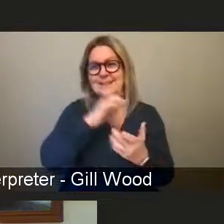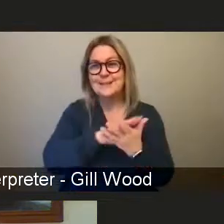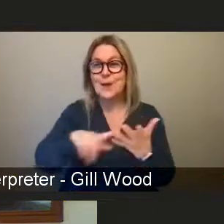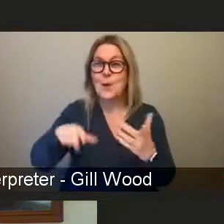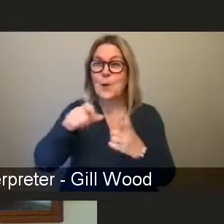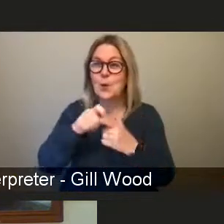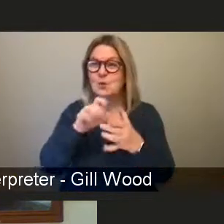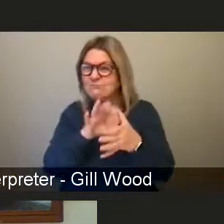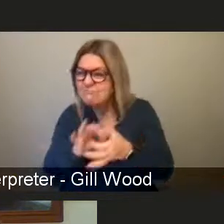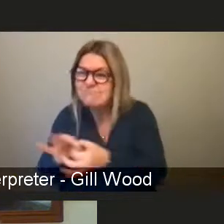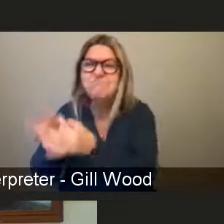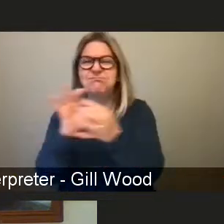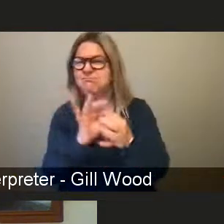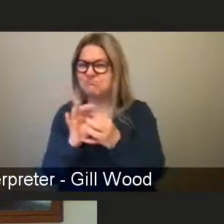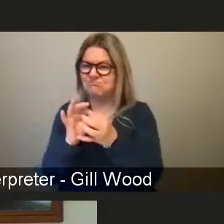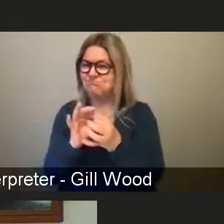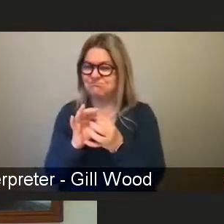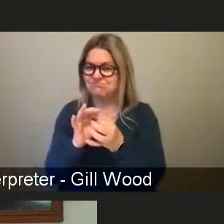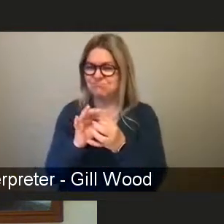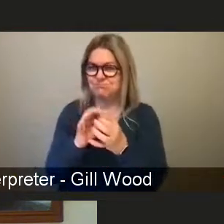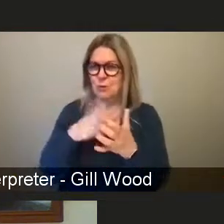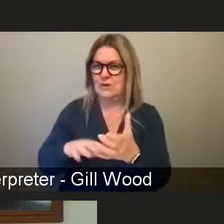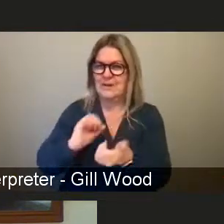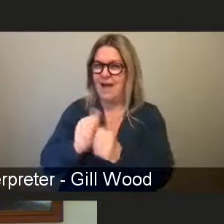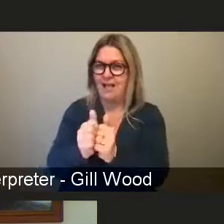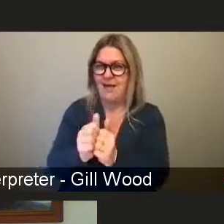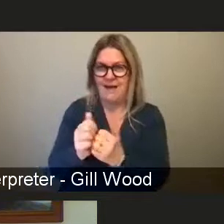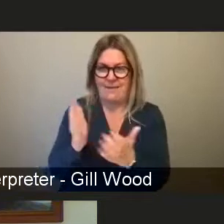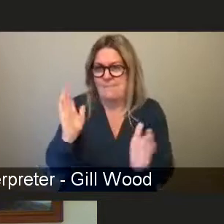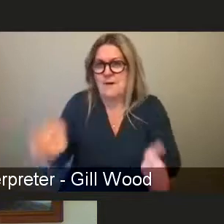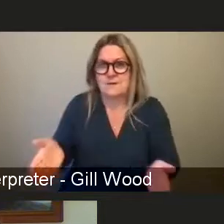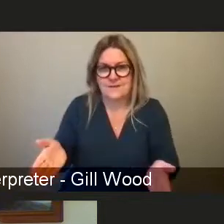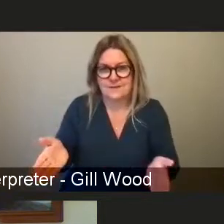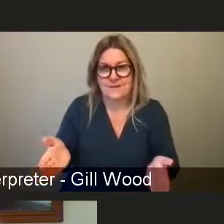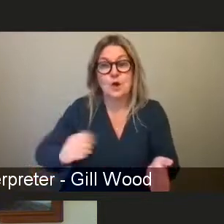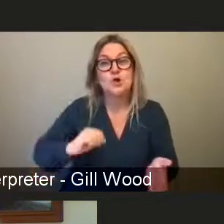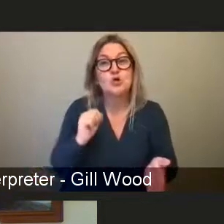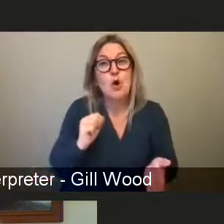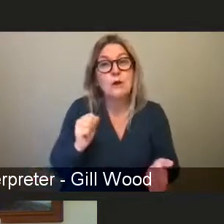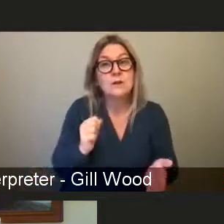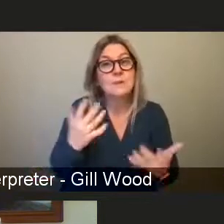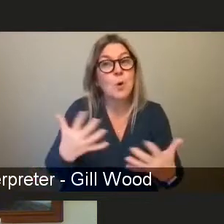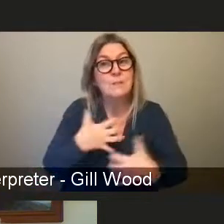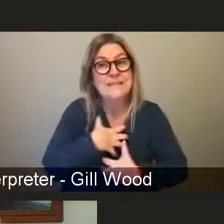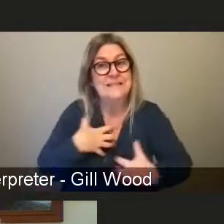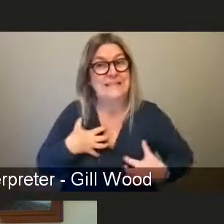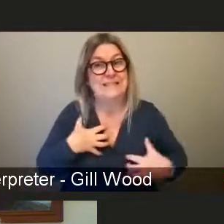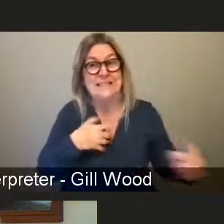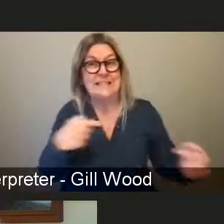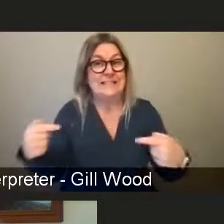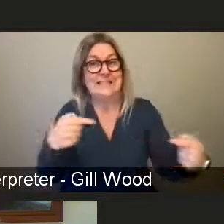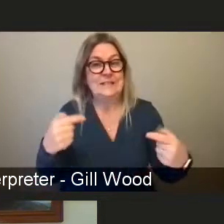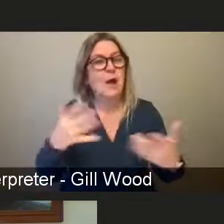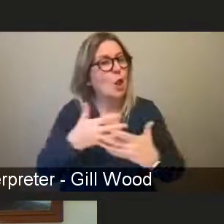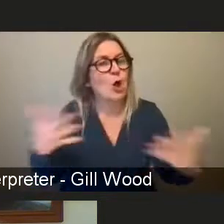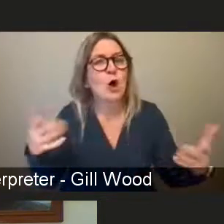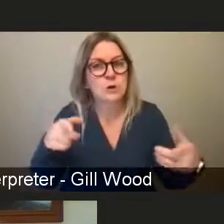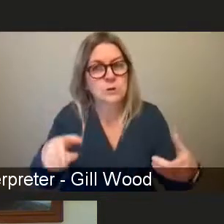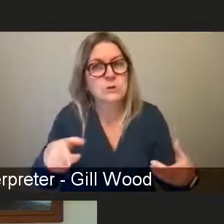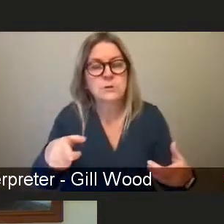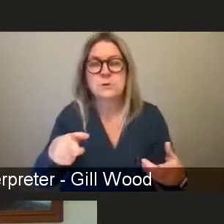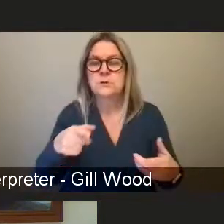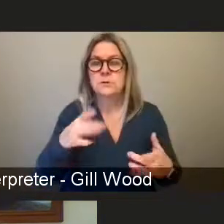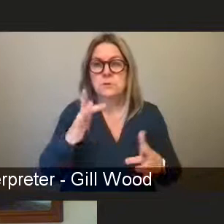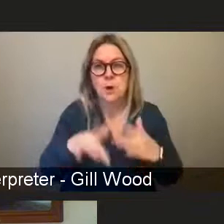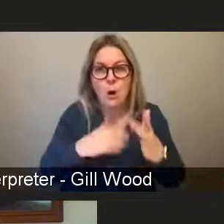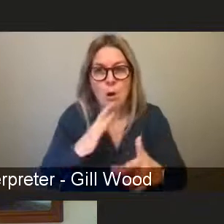the state of the sisterhood in Scotland right now is kind of fraught with a lot of the the online really